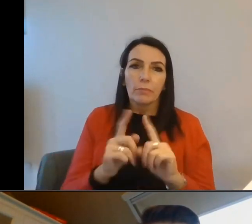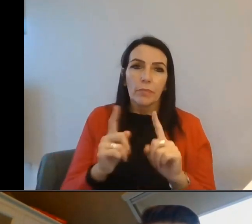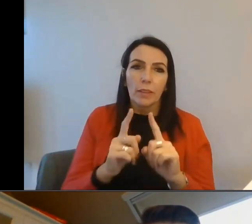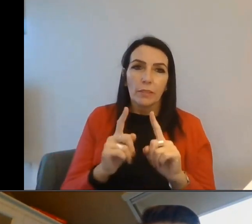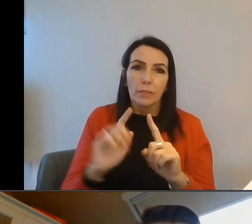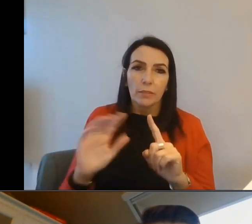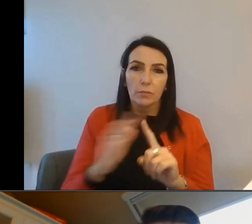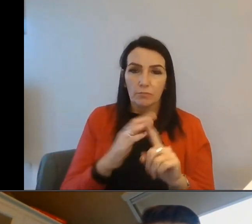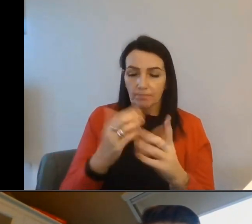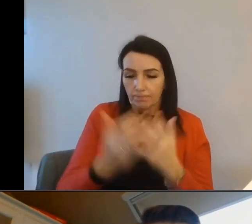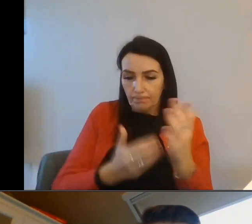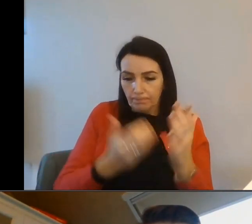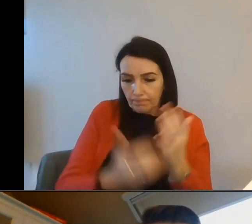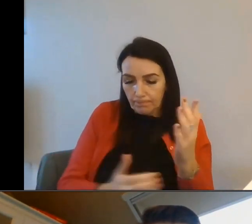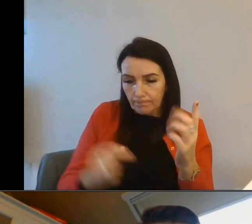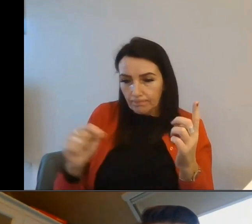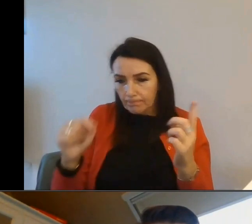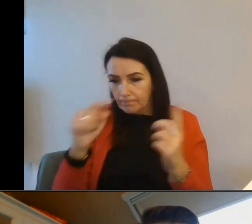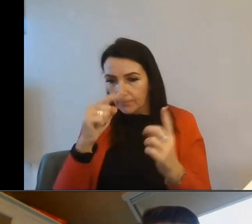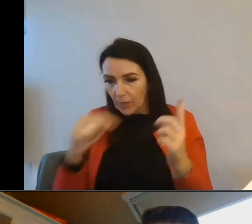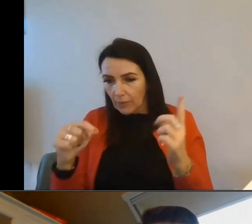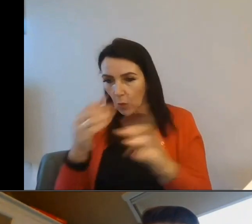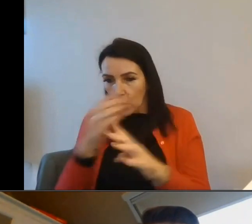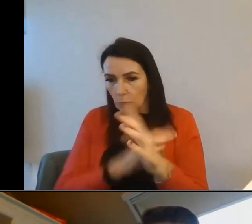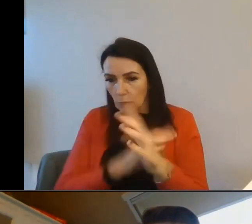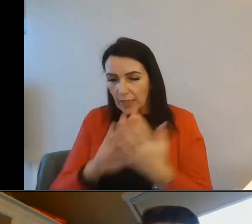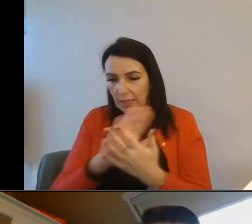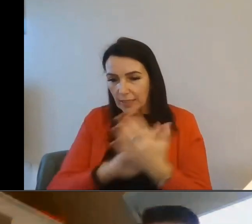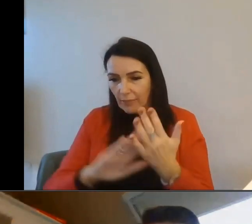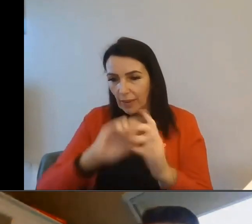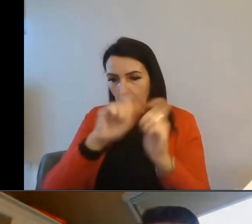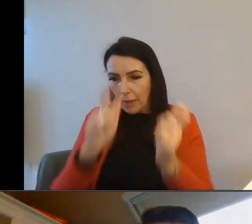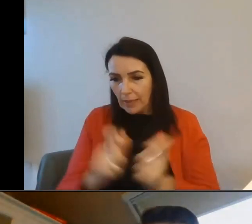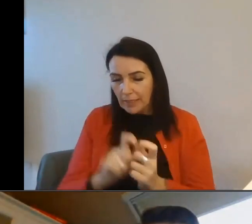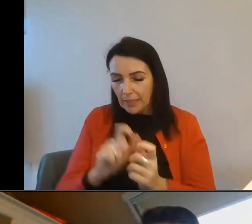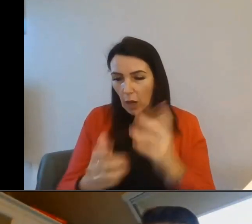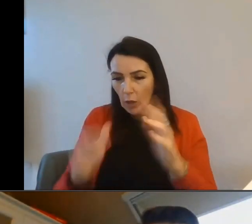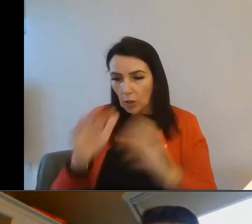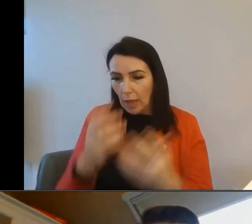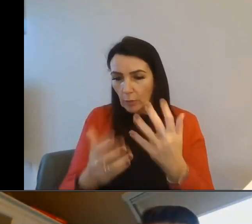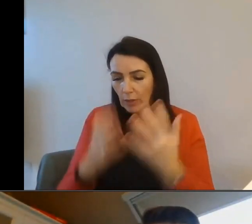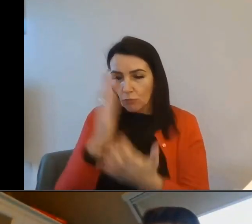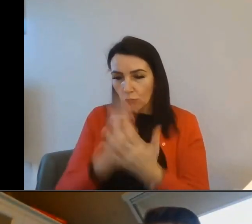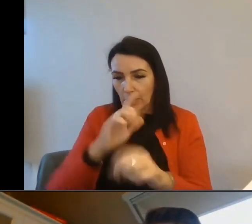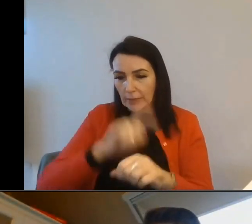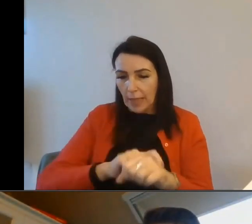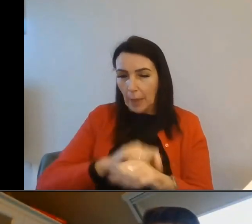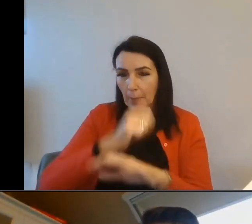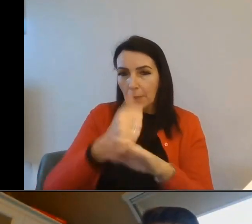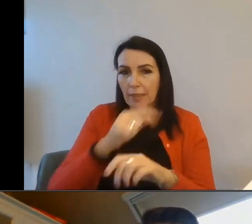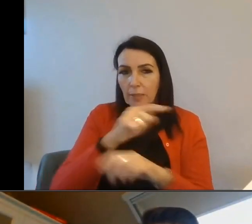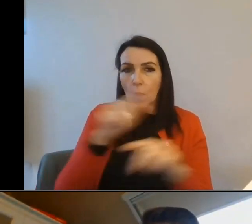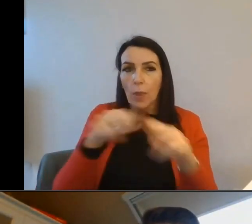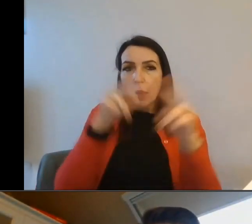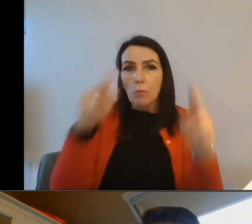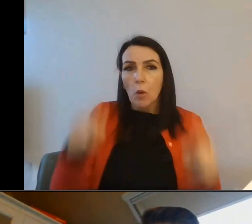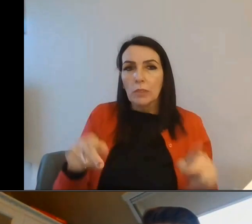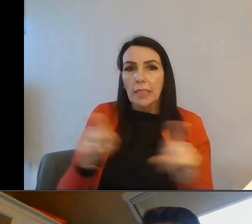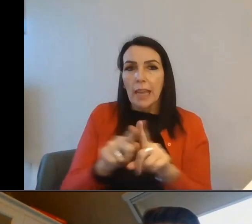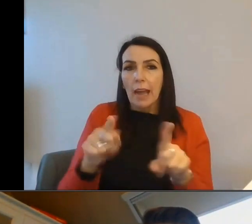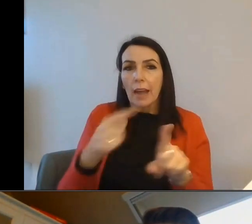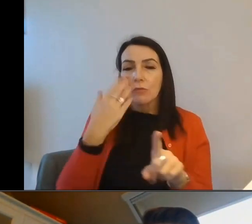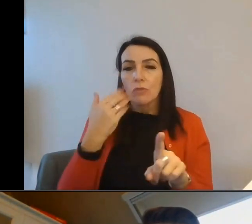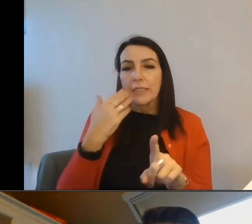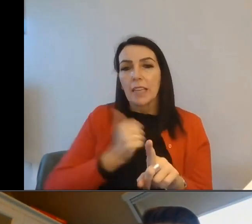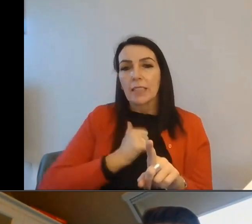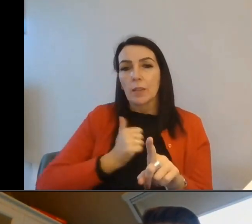and saving estimates for these predefined packages are calculated in real time based on the customer's property and the latest assumptions